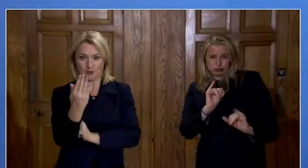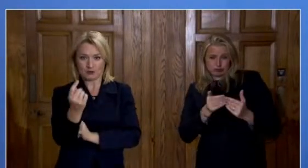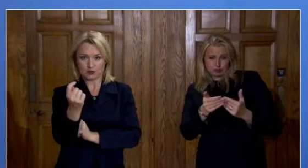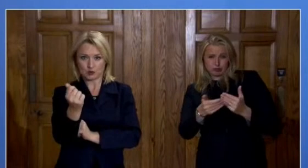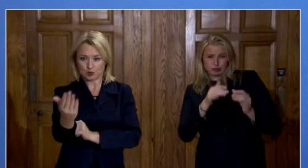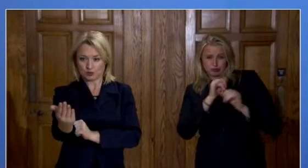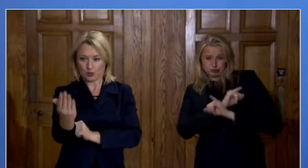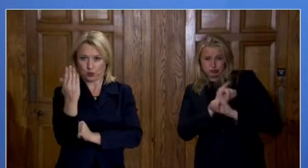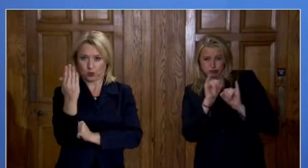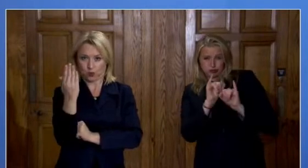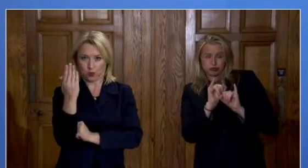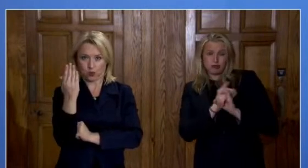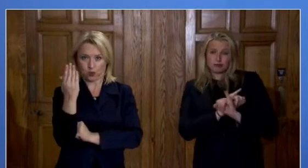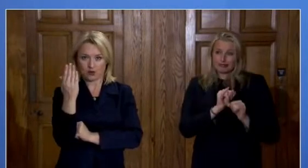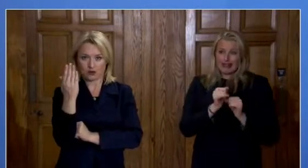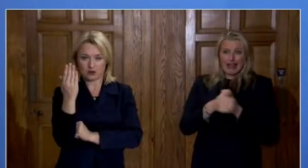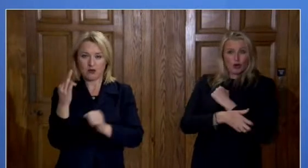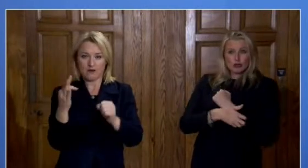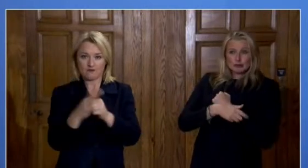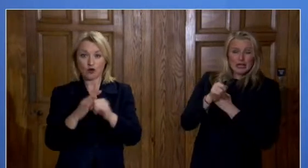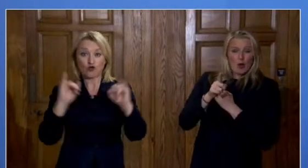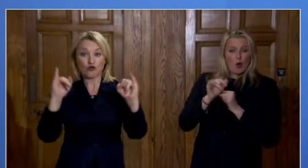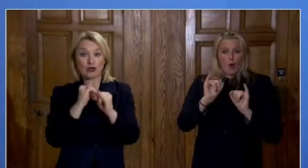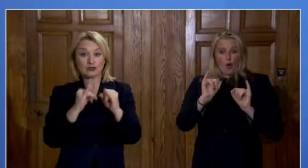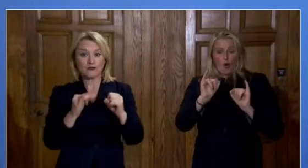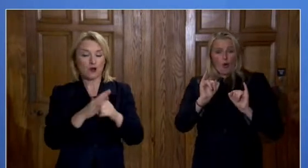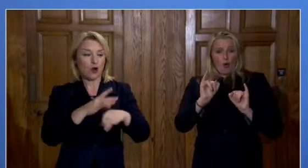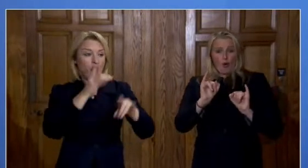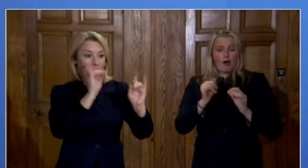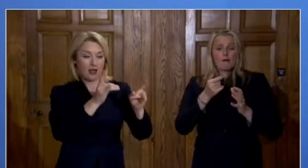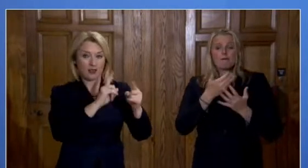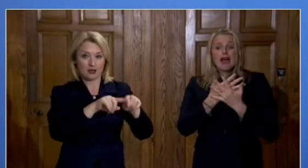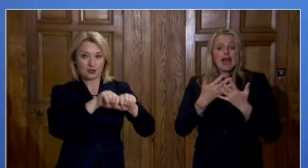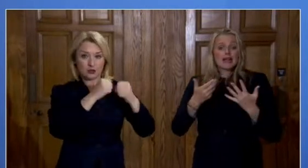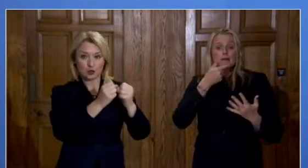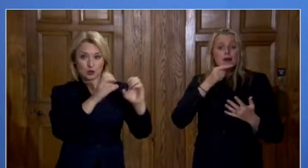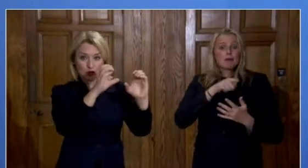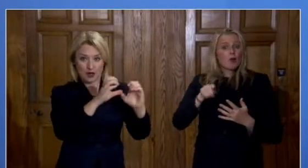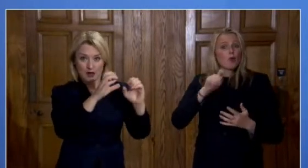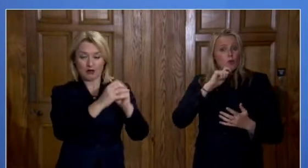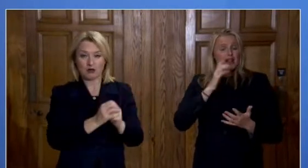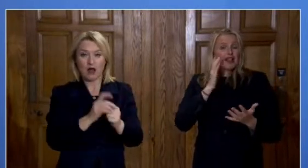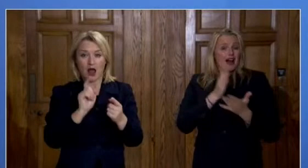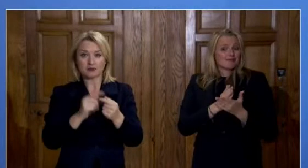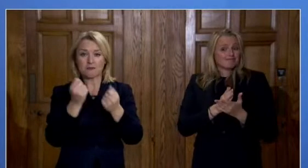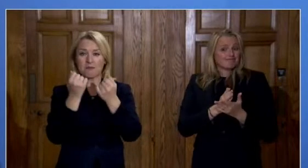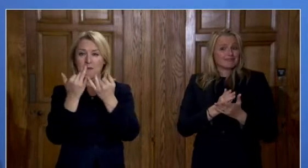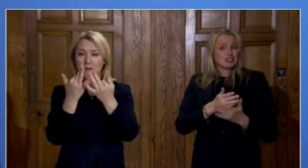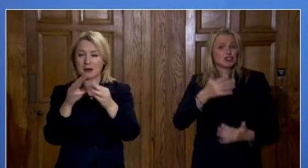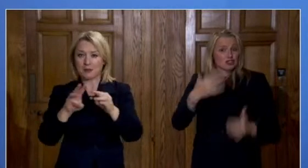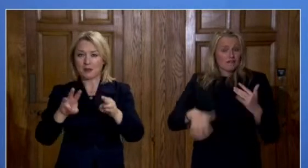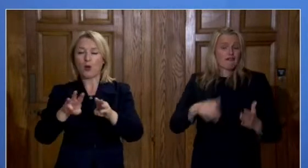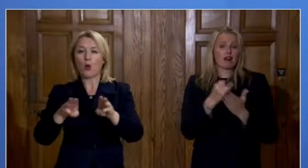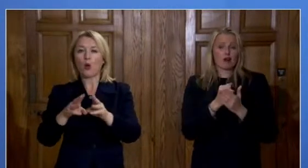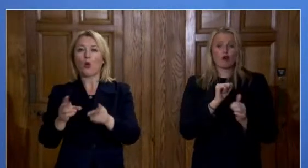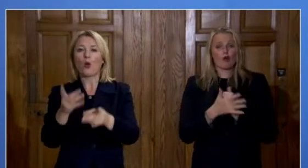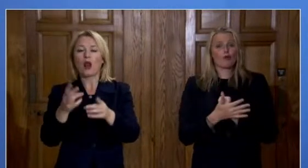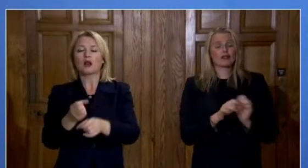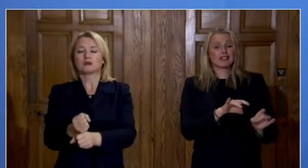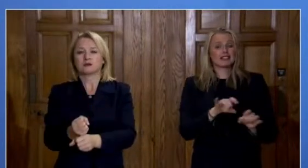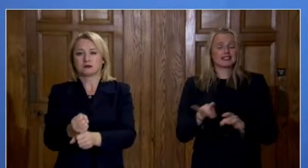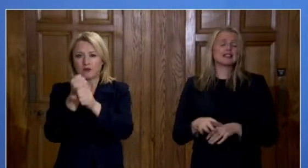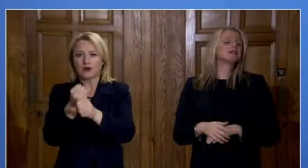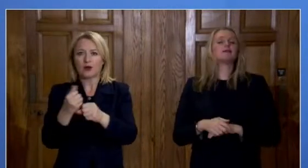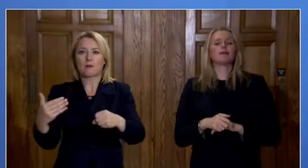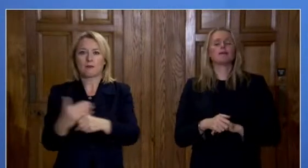crisis for our health and social care service and for many victims of COVID-19. Some people,